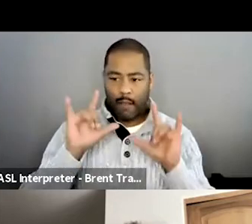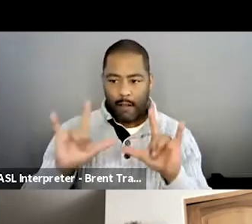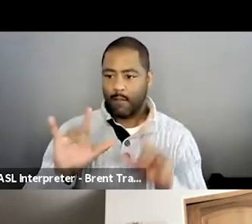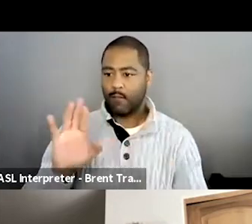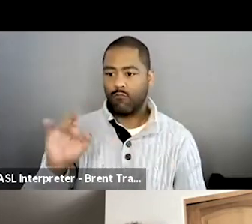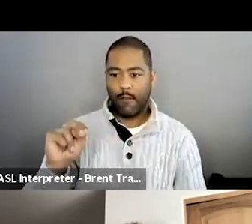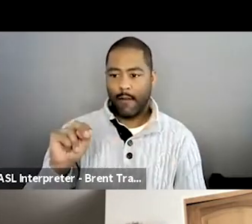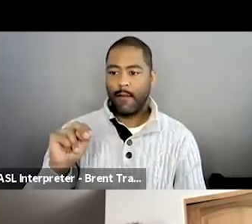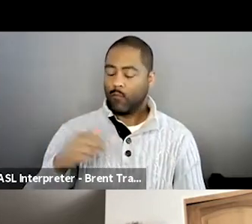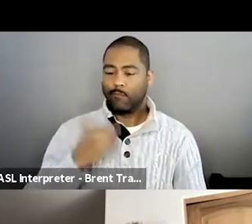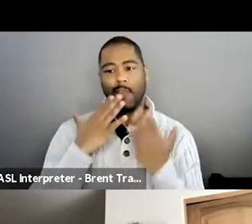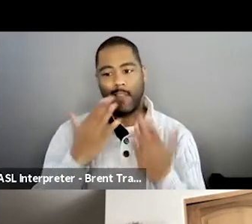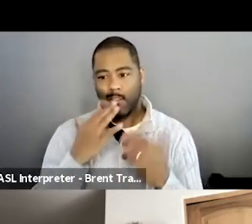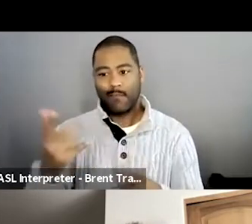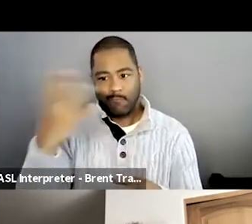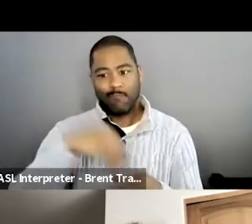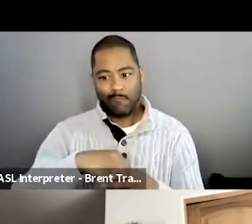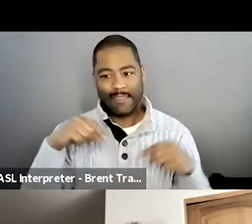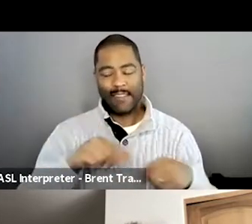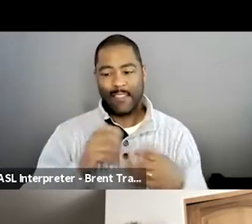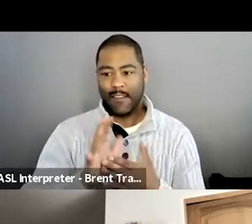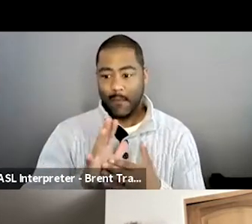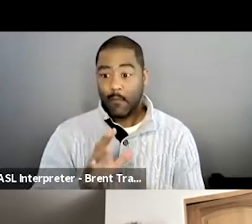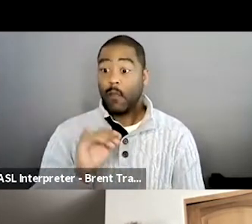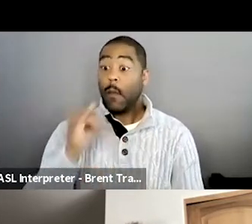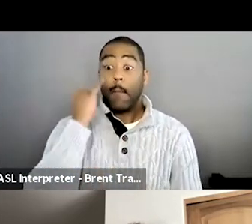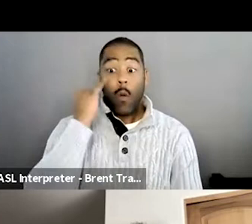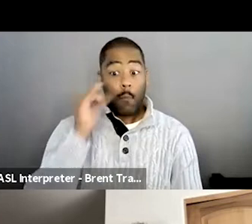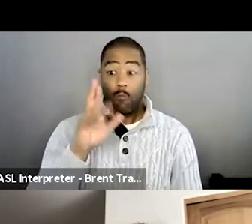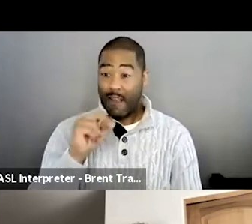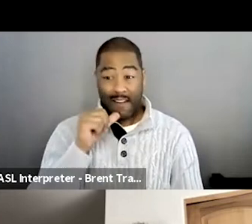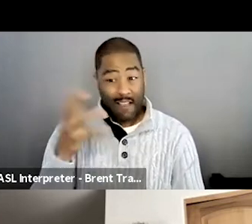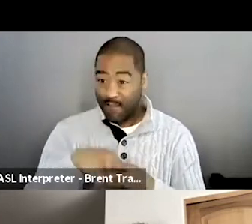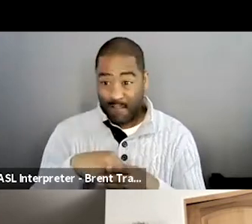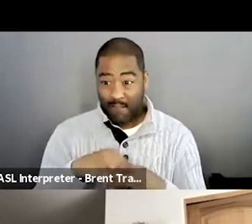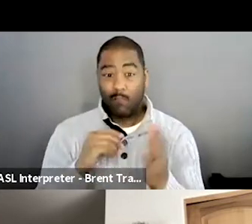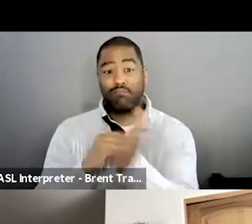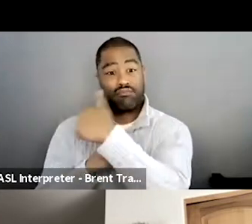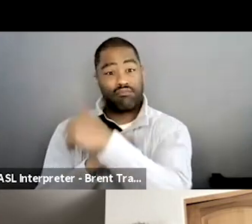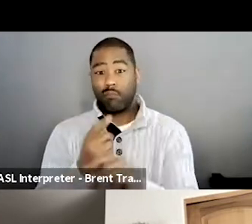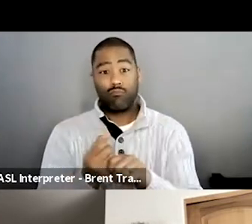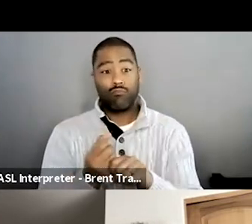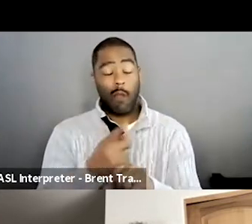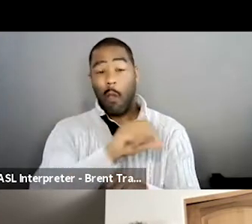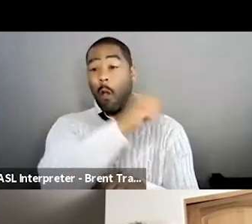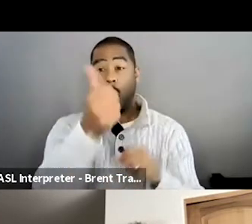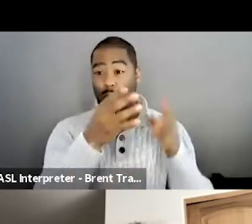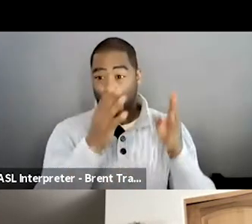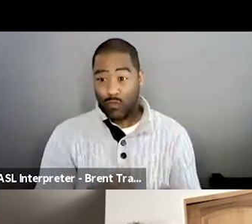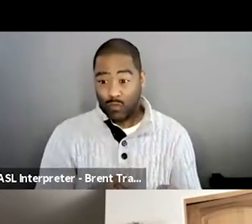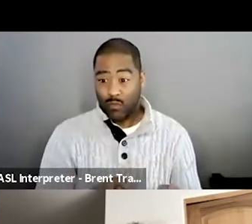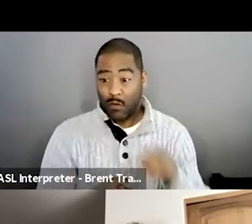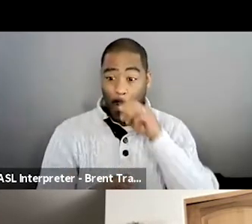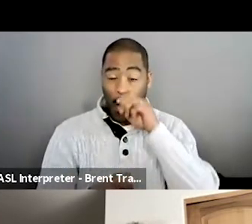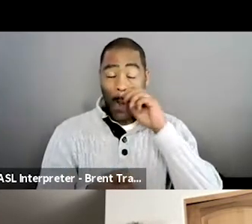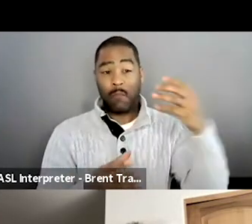be here. And if it would have been just some random person, for different reasons or different, um, you know,